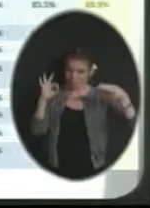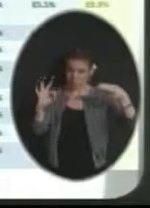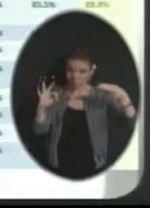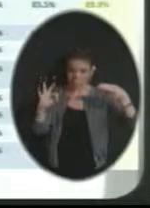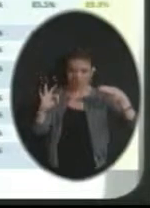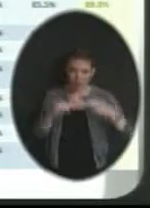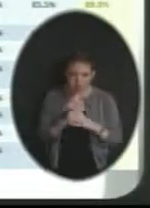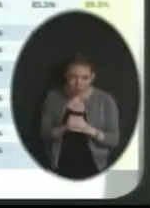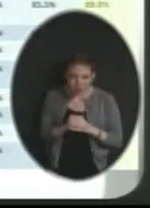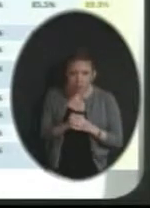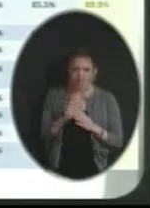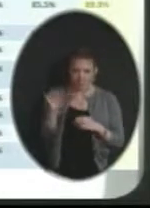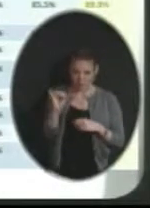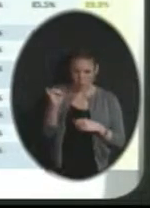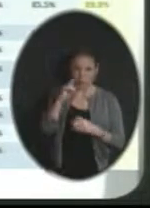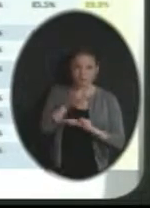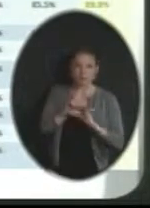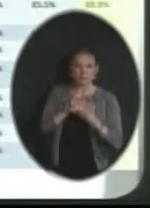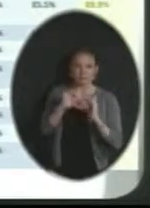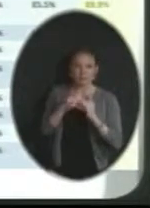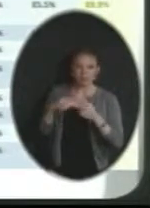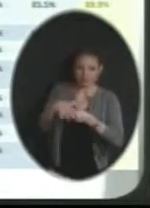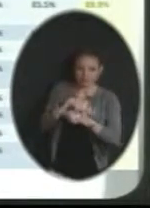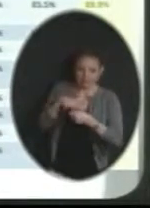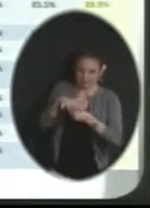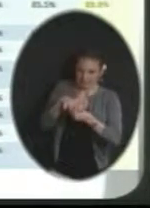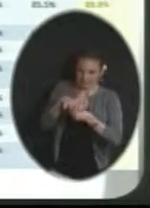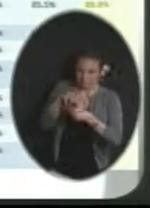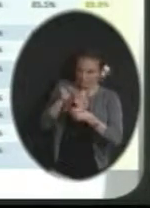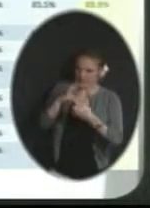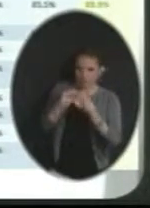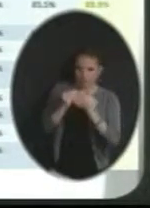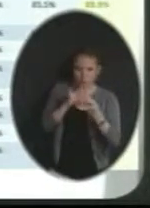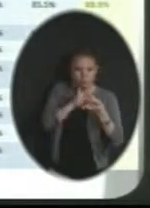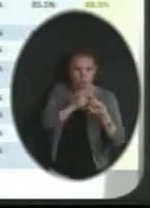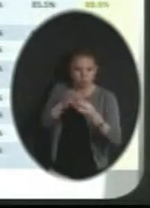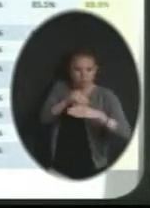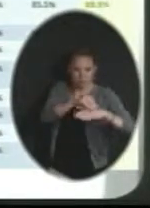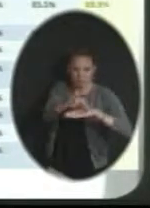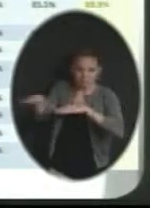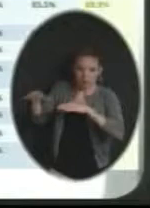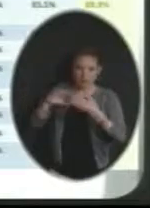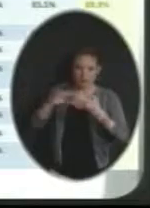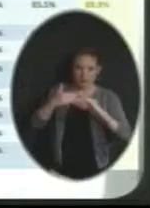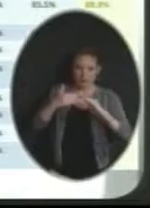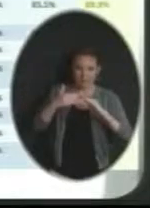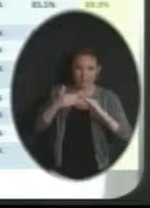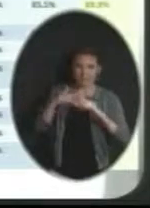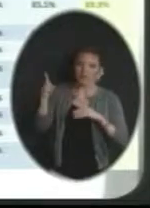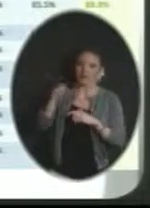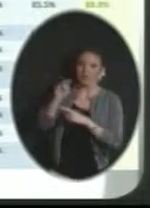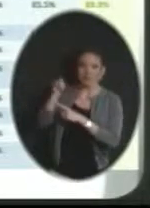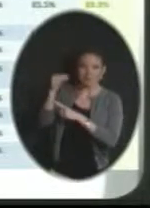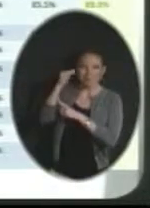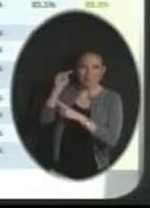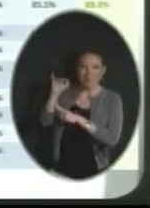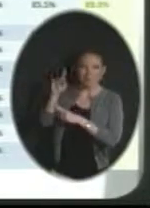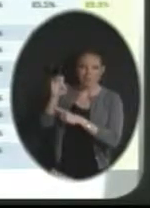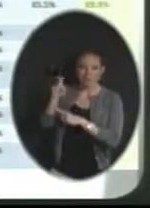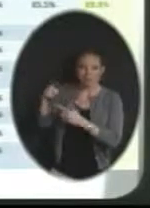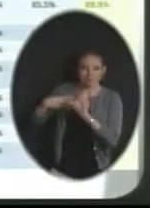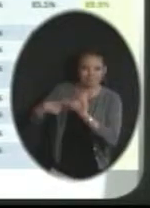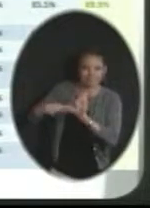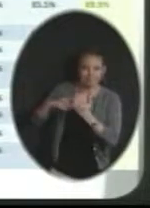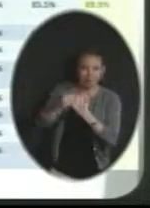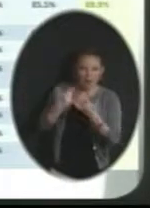And the school district strengthens the community. And we often hear from Mayor Mike talk about the importance of the school district on the community.